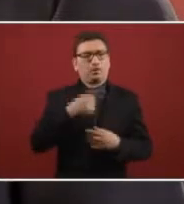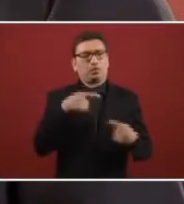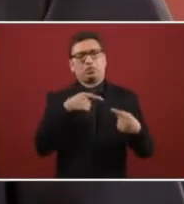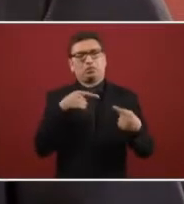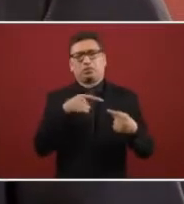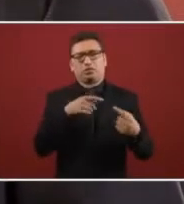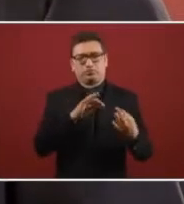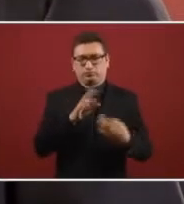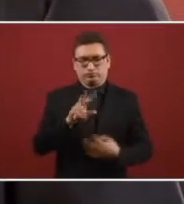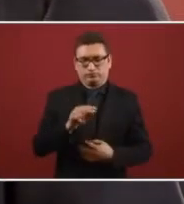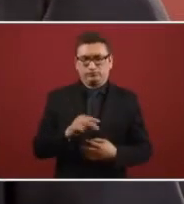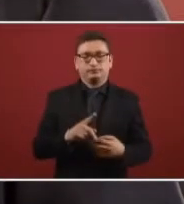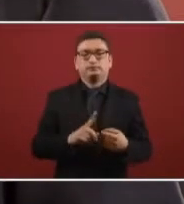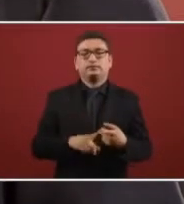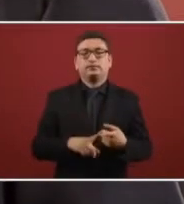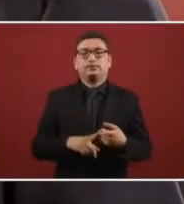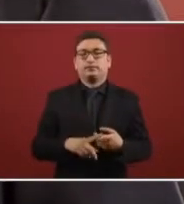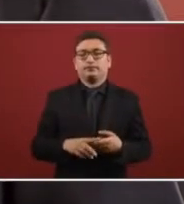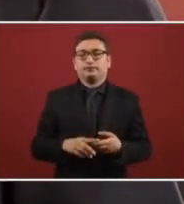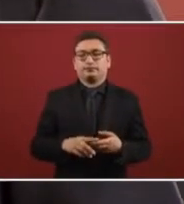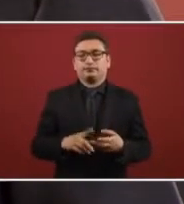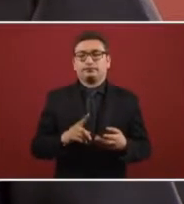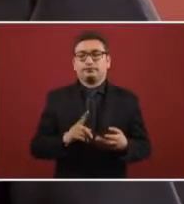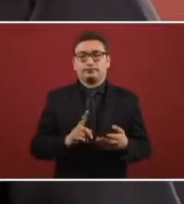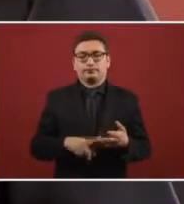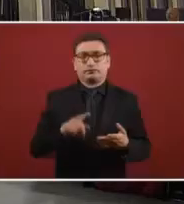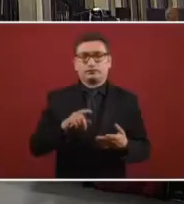Because we don't want to go into confrontations.